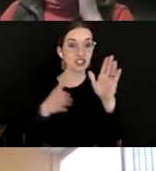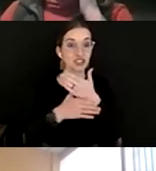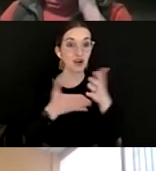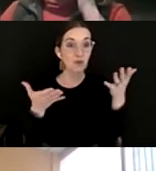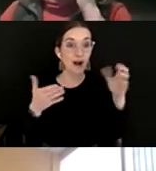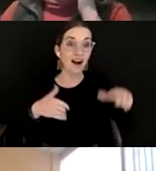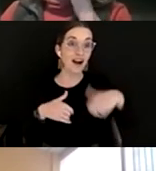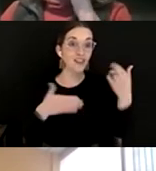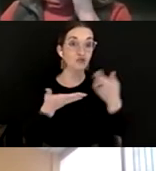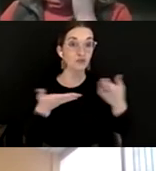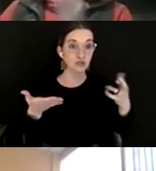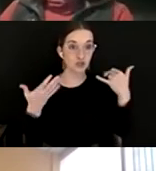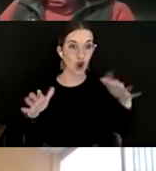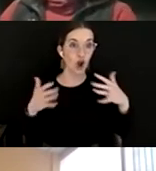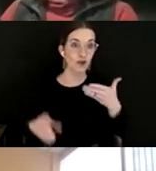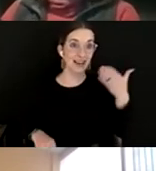exist for some of these topics.